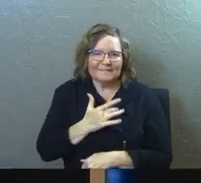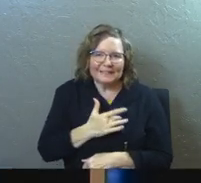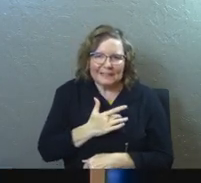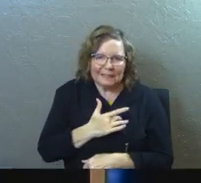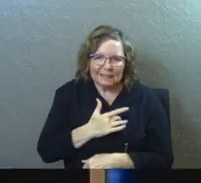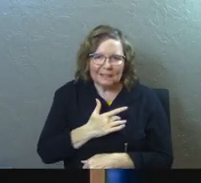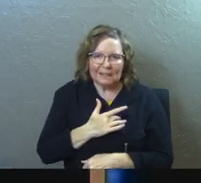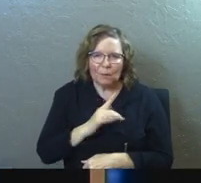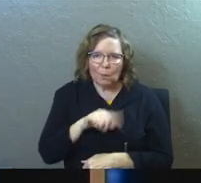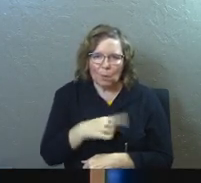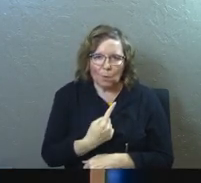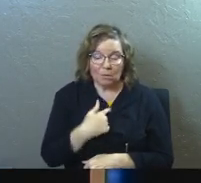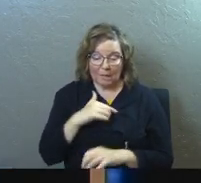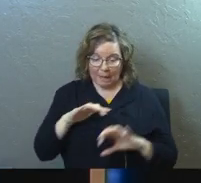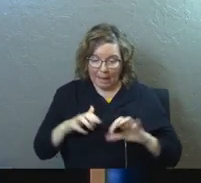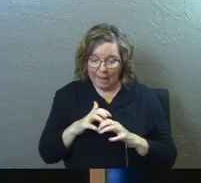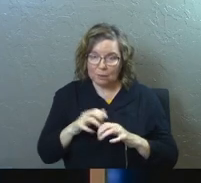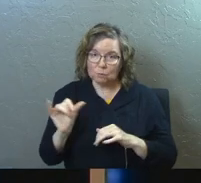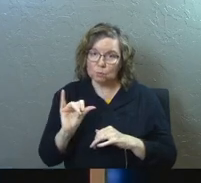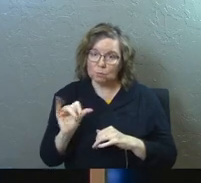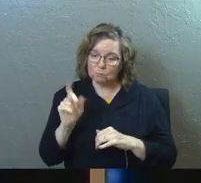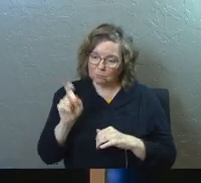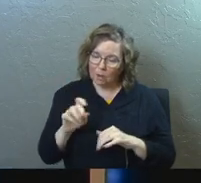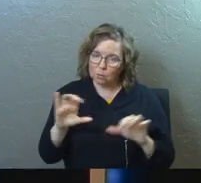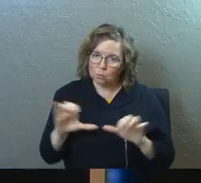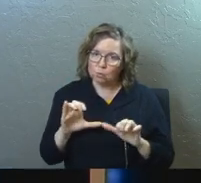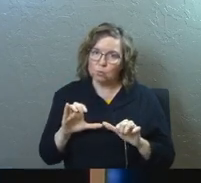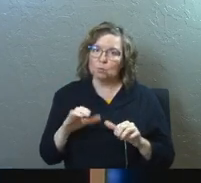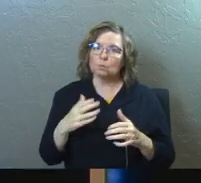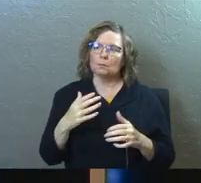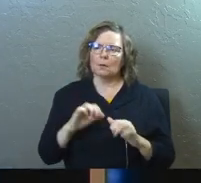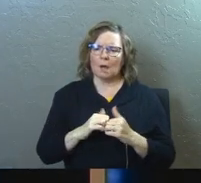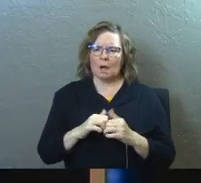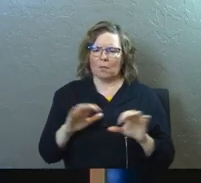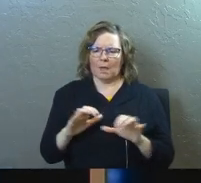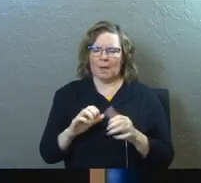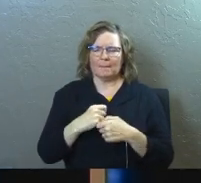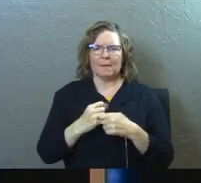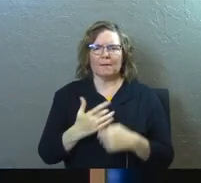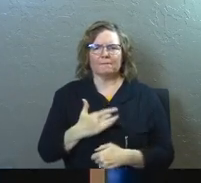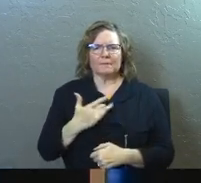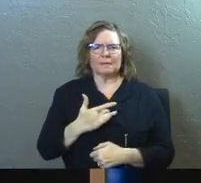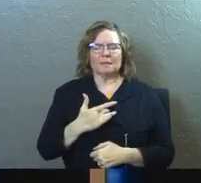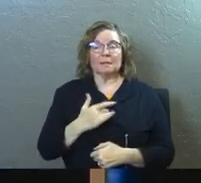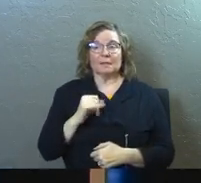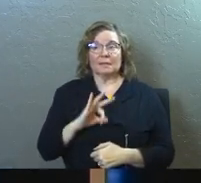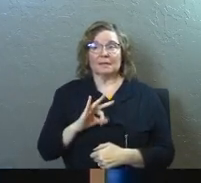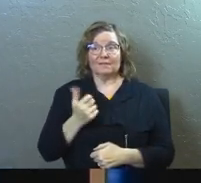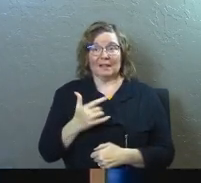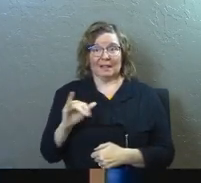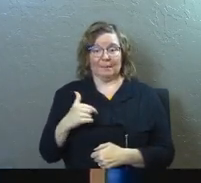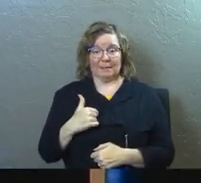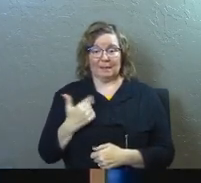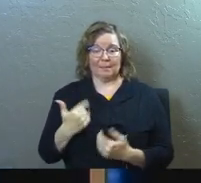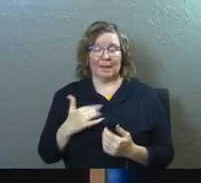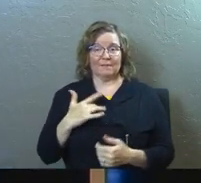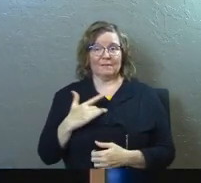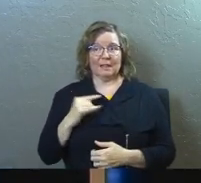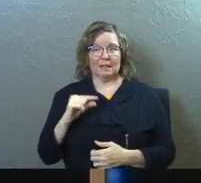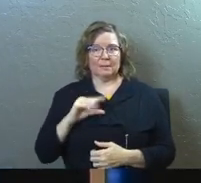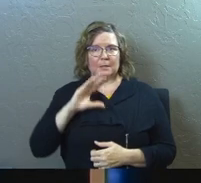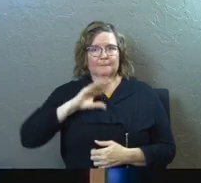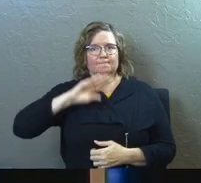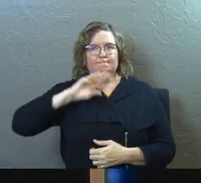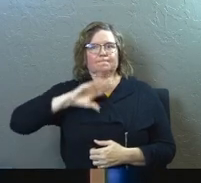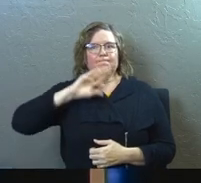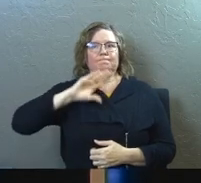They're actions that we're called to take. How do those actions make you feel? If you're anything like me, they might make you feel a little